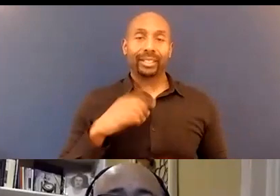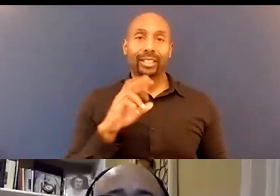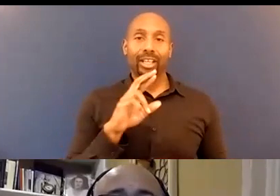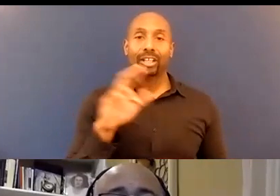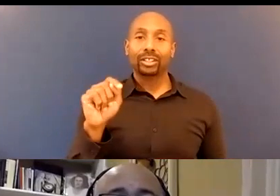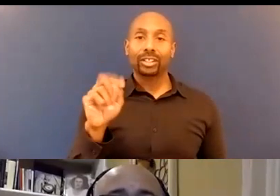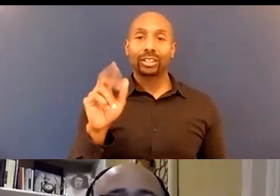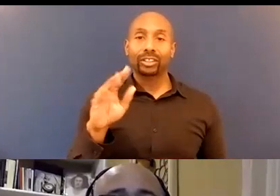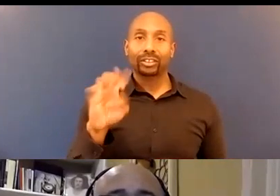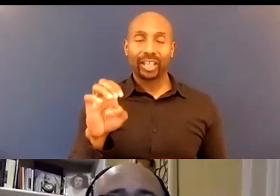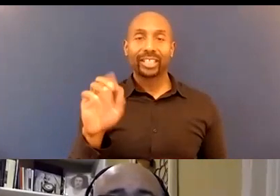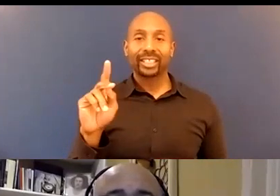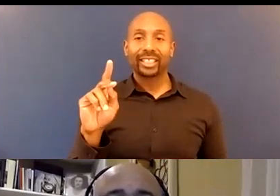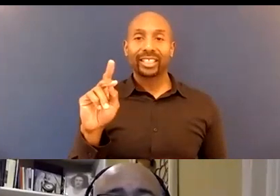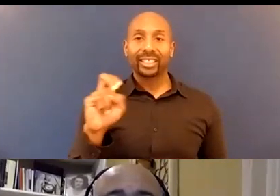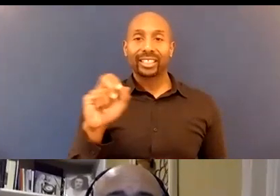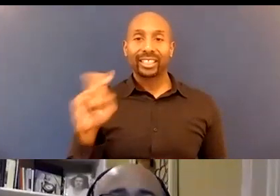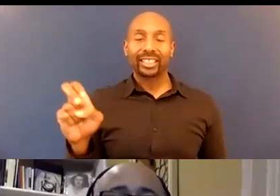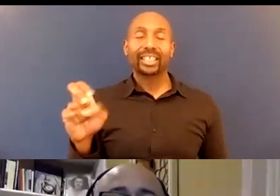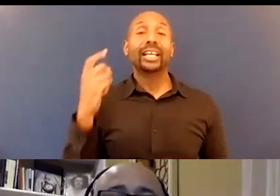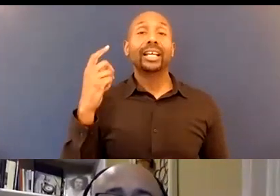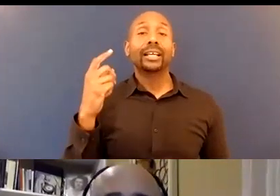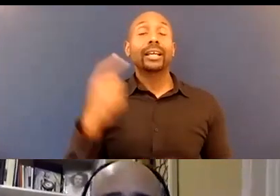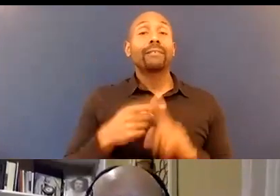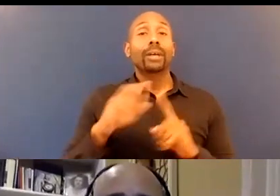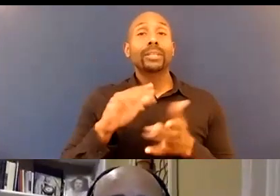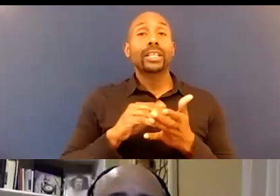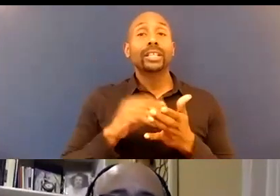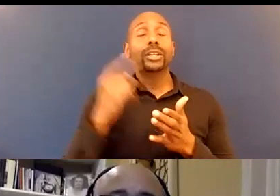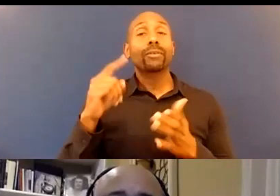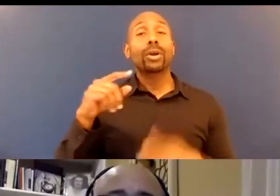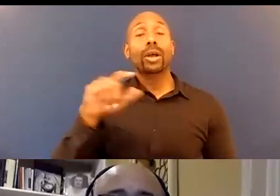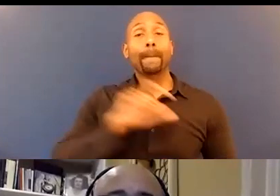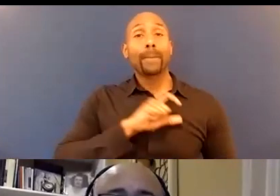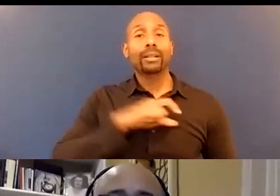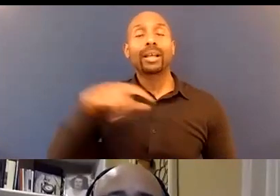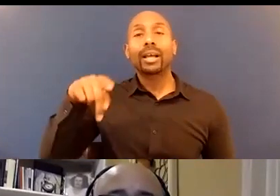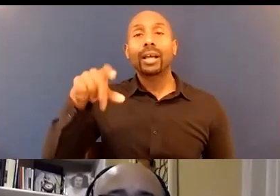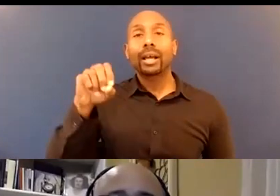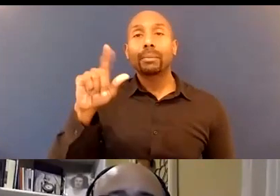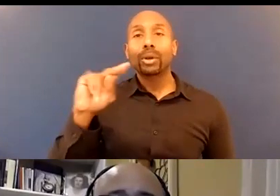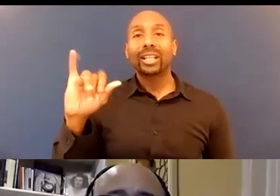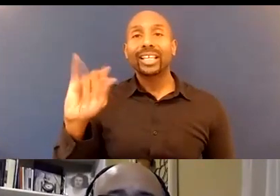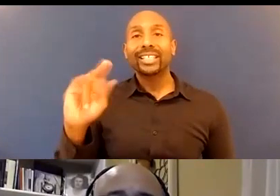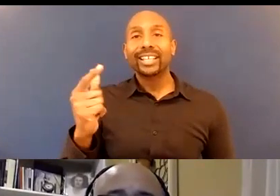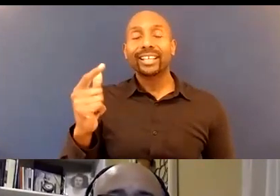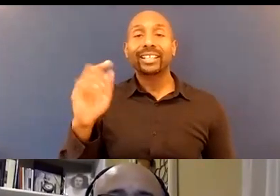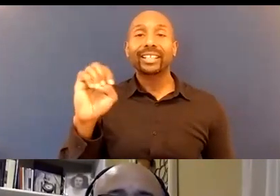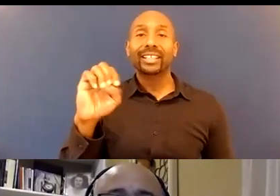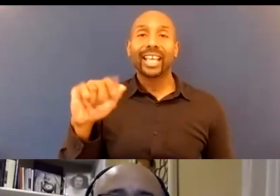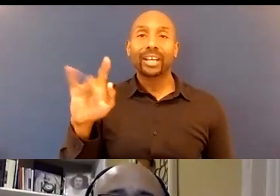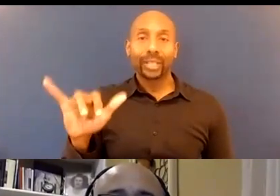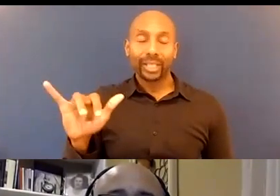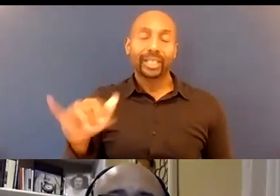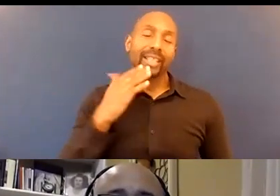invitation dr. can see the Center for Policing Equity I agree that is what the training is supposed to do but I think I go back and